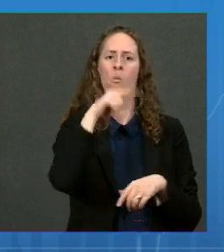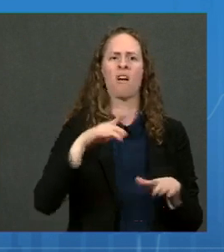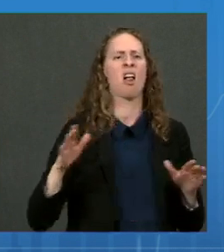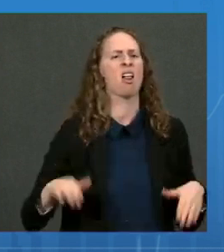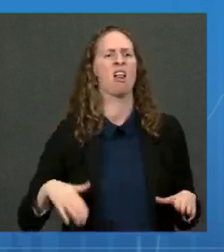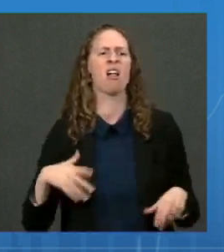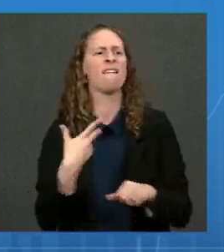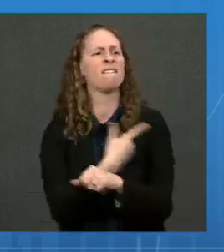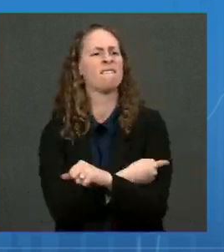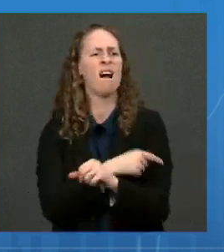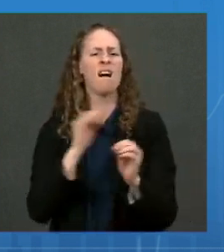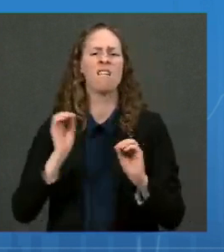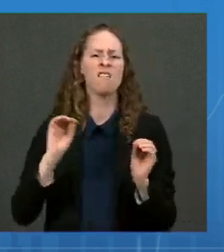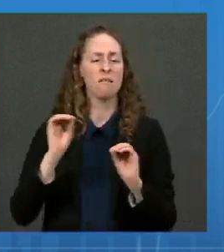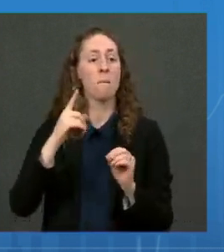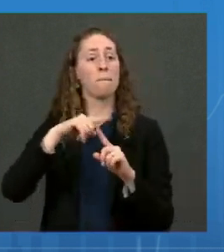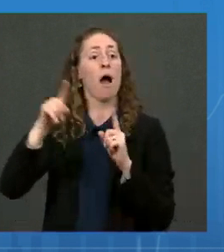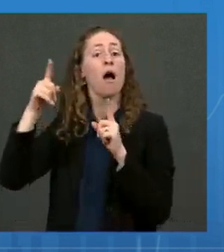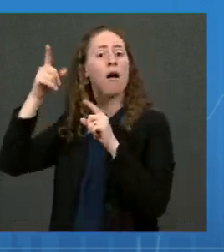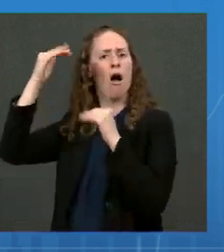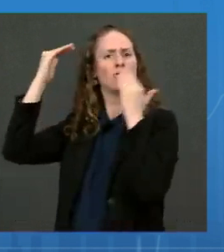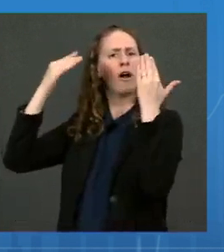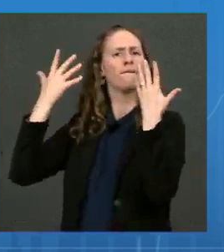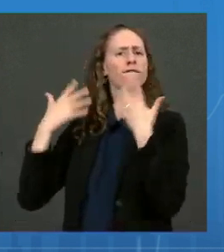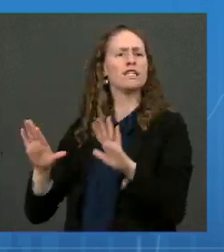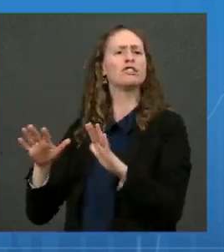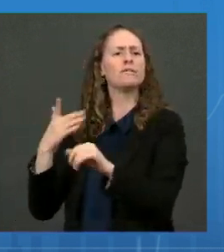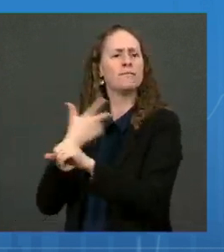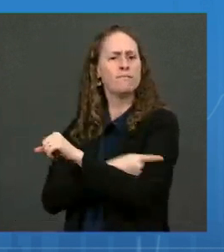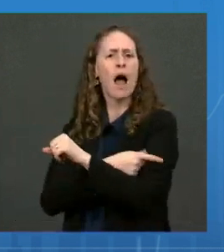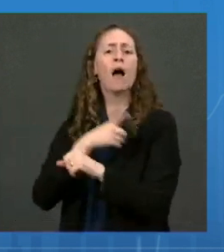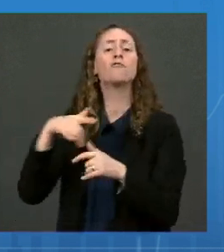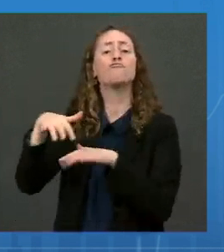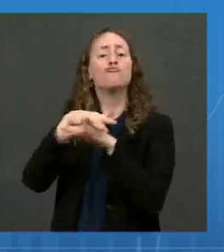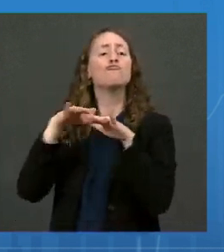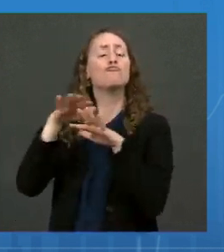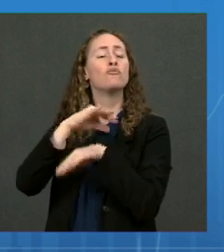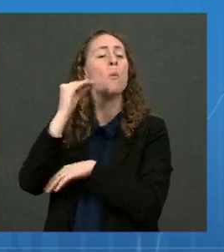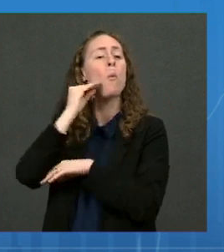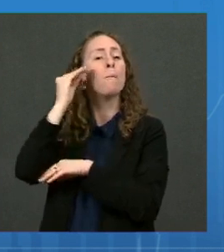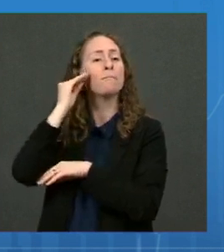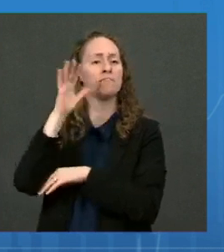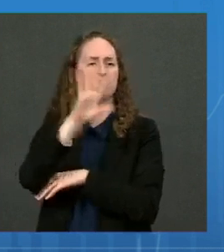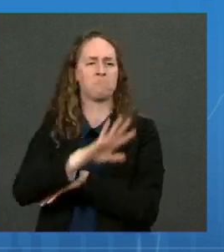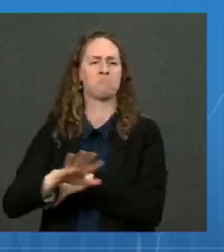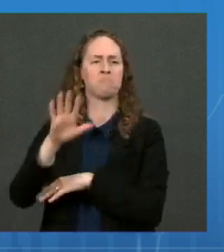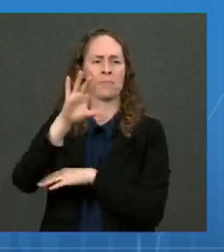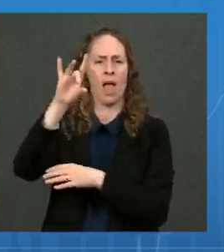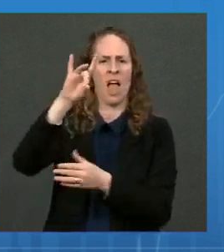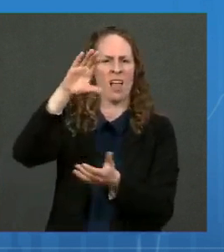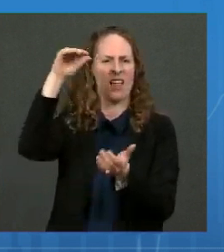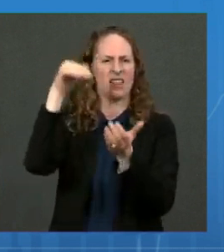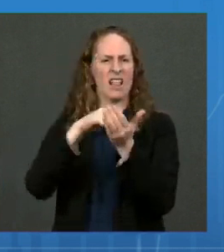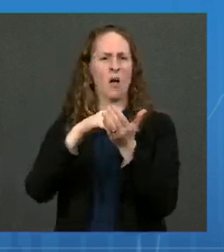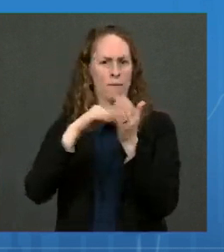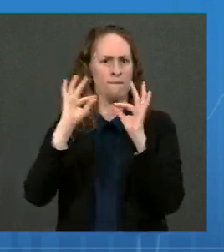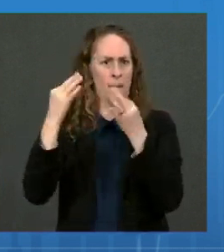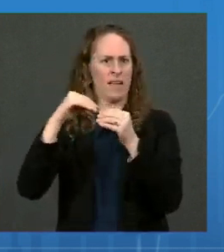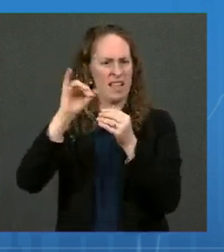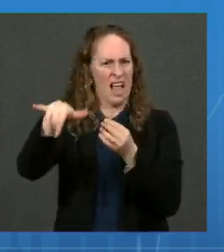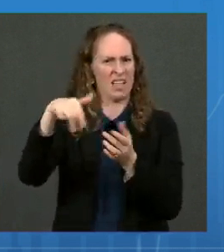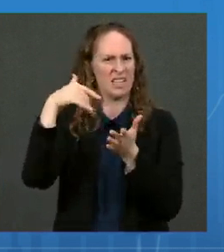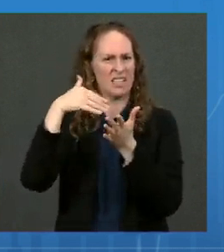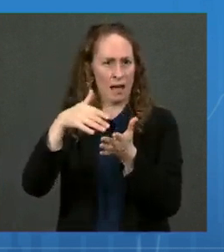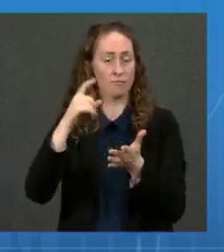nearly 2 million people from over 800,000 families were included. Each family had between two and five family